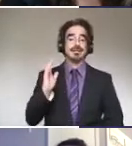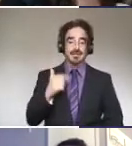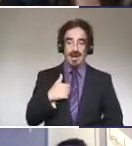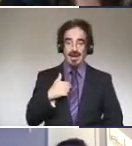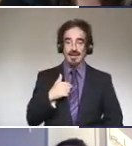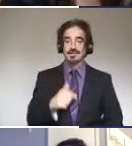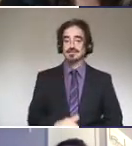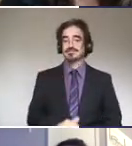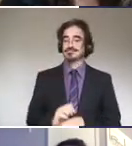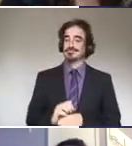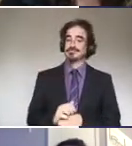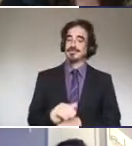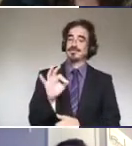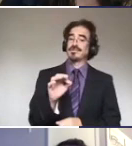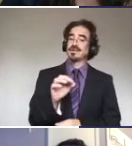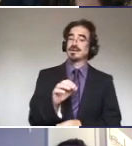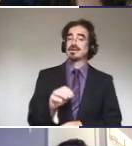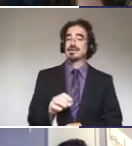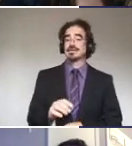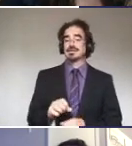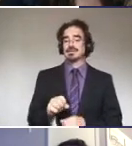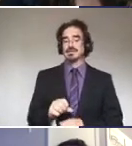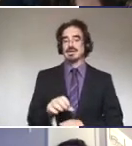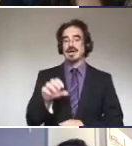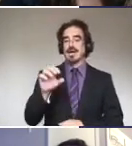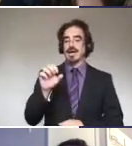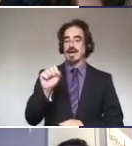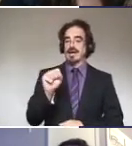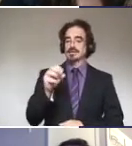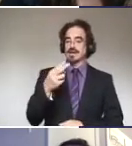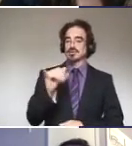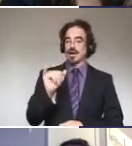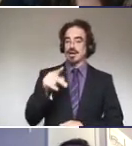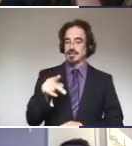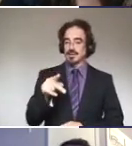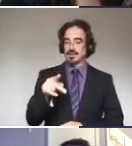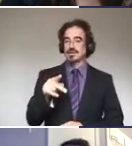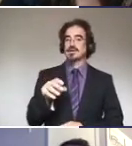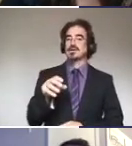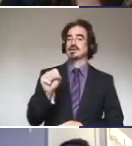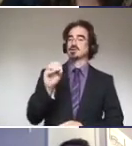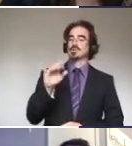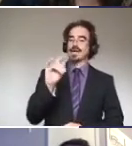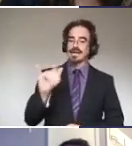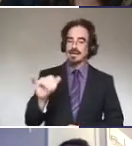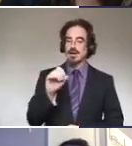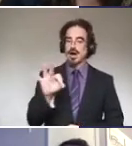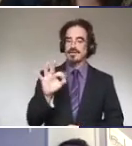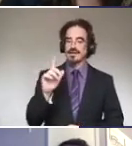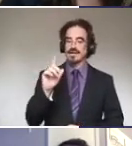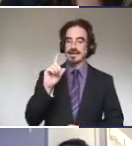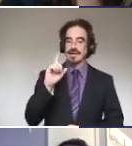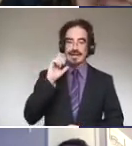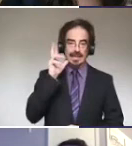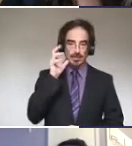called the Society for Hearing Impaired Physicians and met a few of them. Uh, that gave me the idea to expand, to